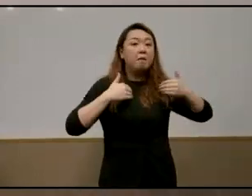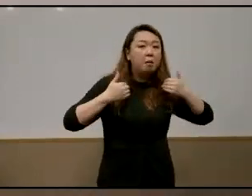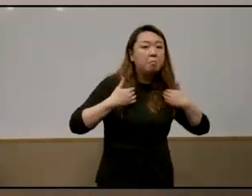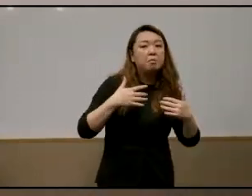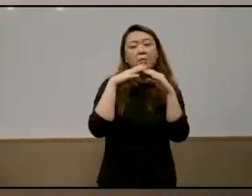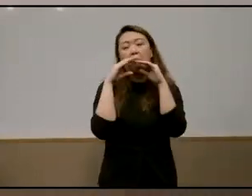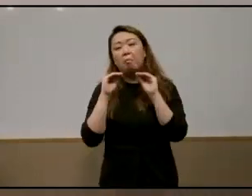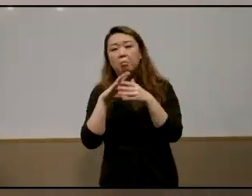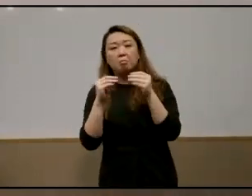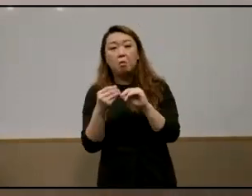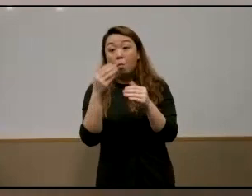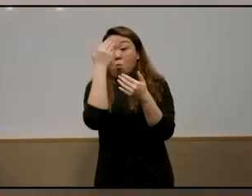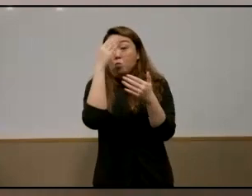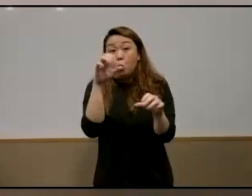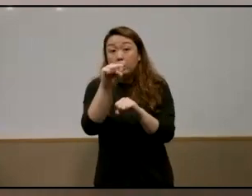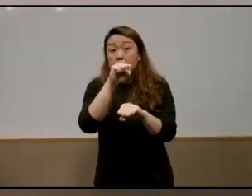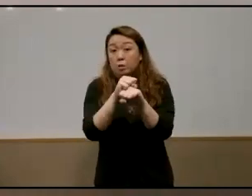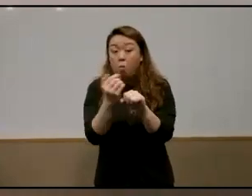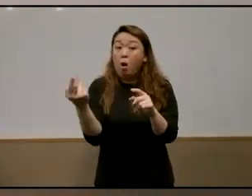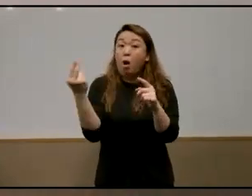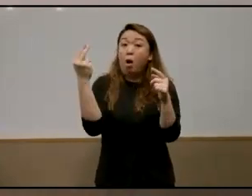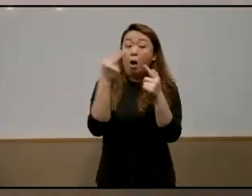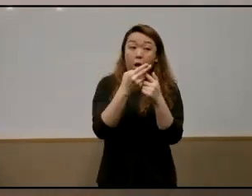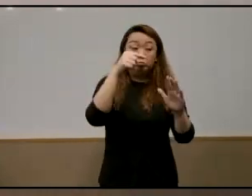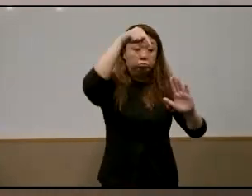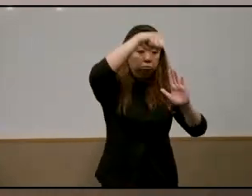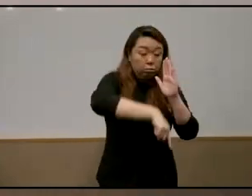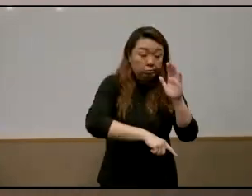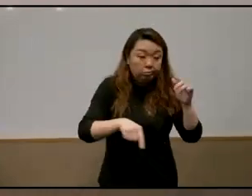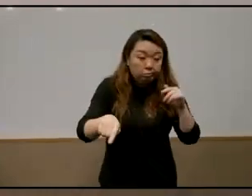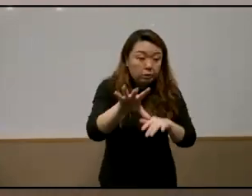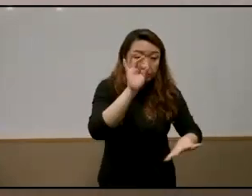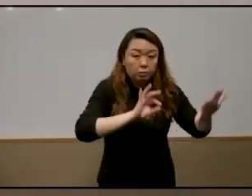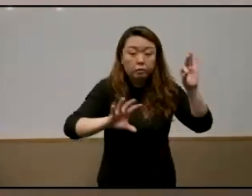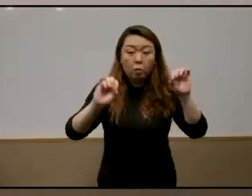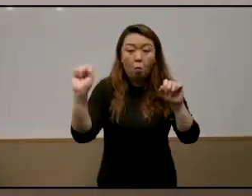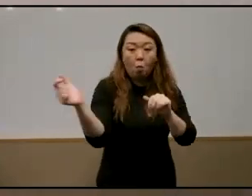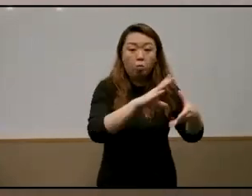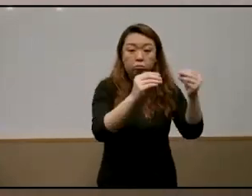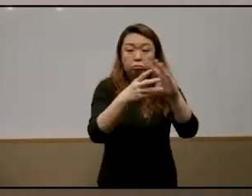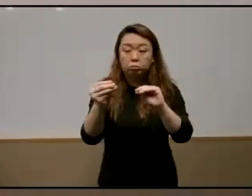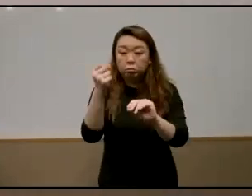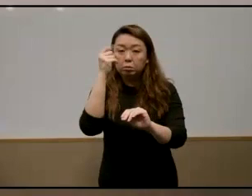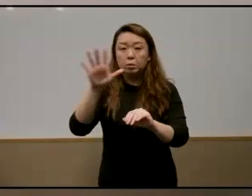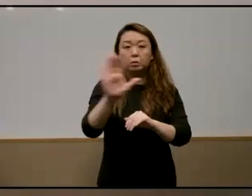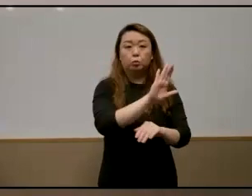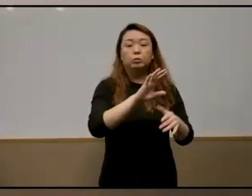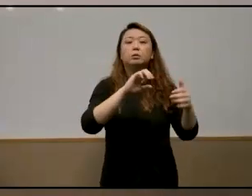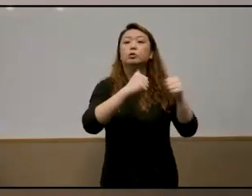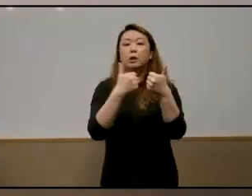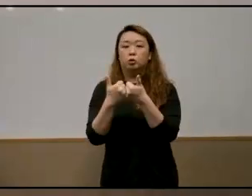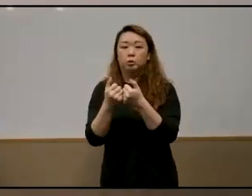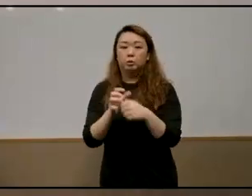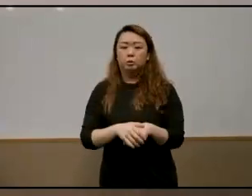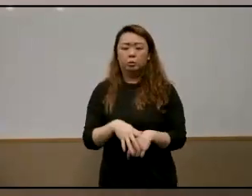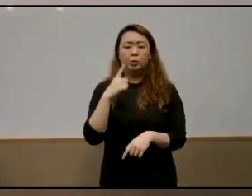don't really know singapore until we venture into the world of the disadvantaged and try to understand their challenges too and i think that's a